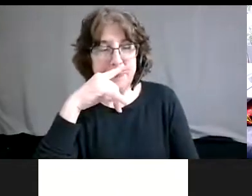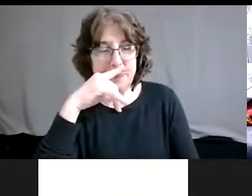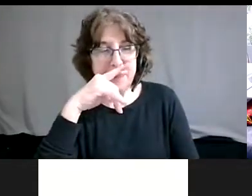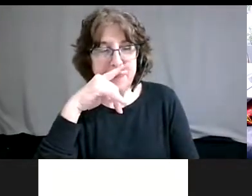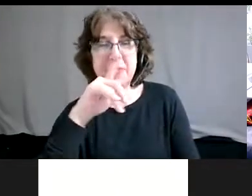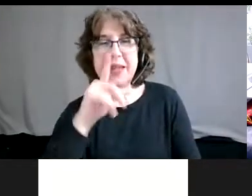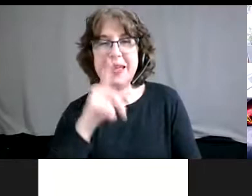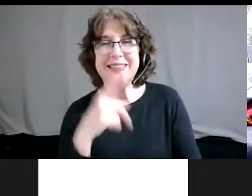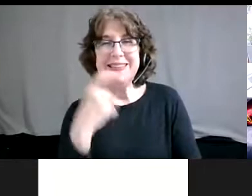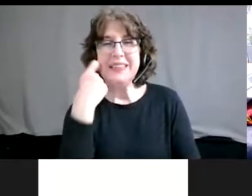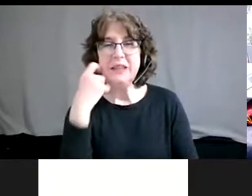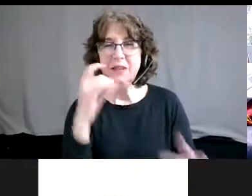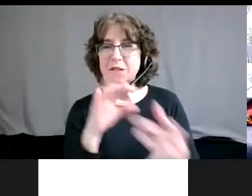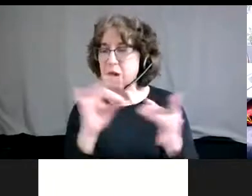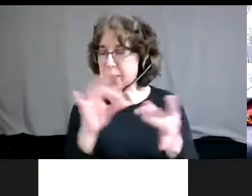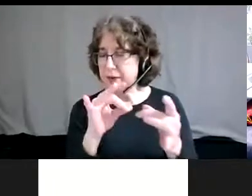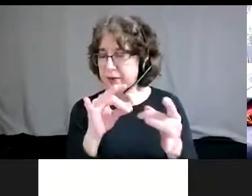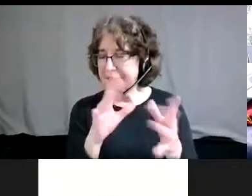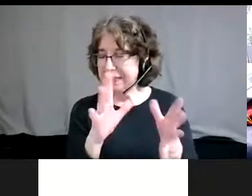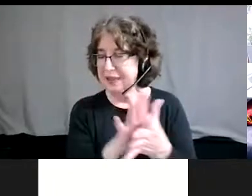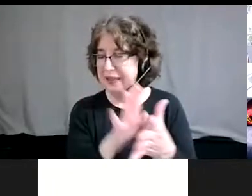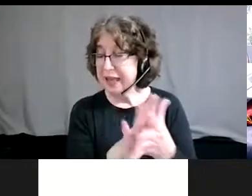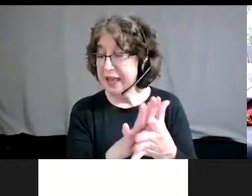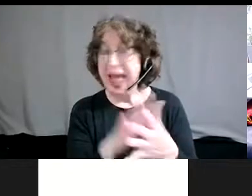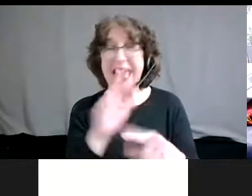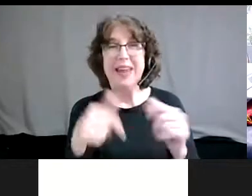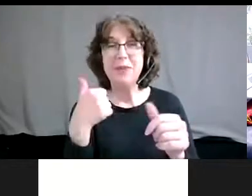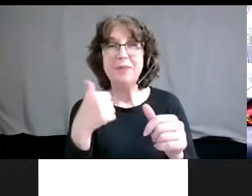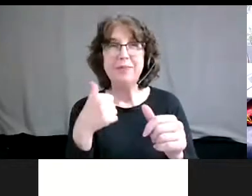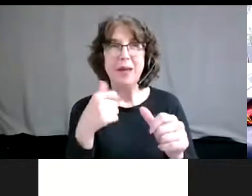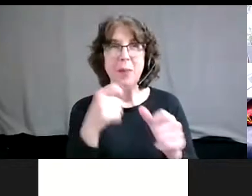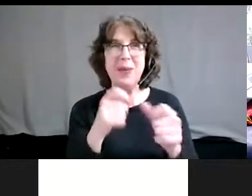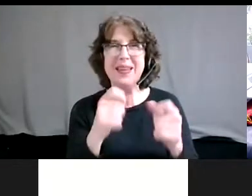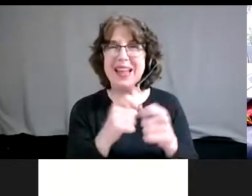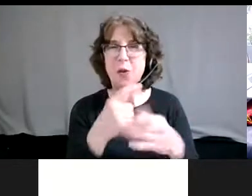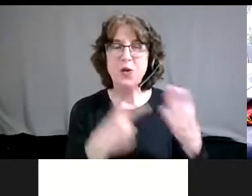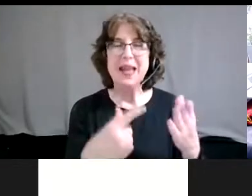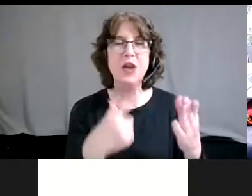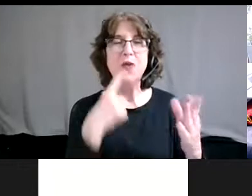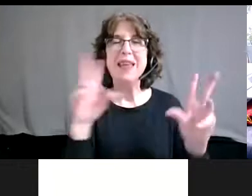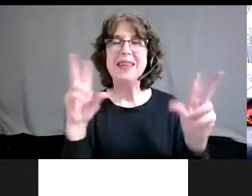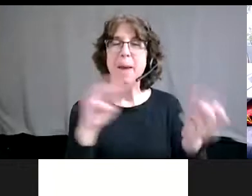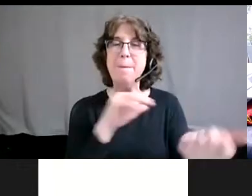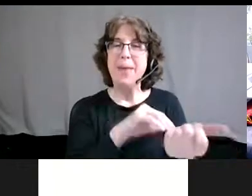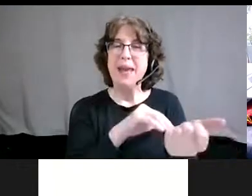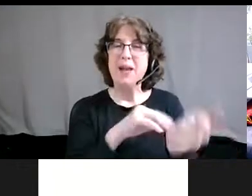I don't even know exactly what you said, but where my head went is the medical model of disability.